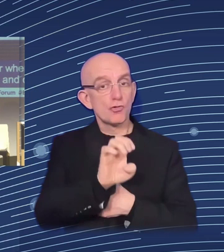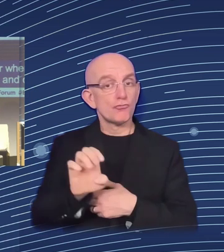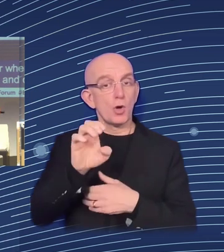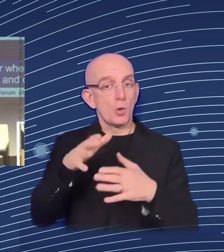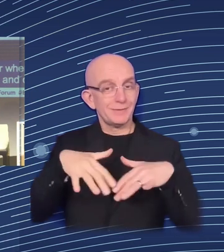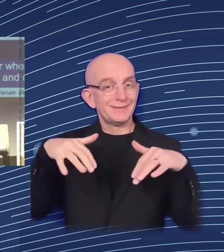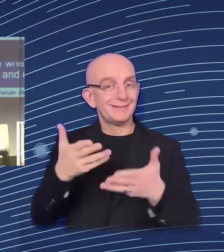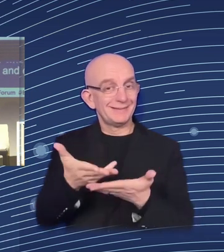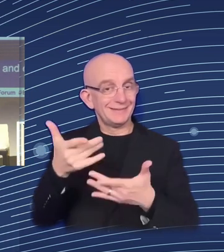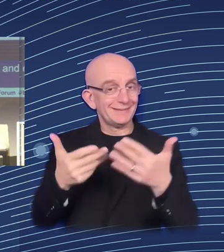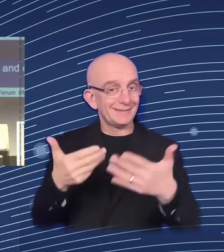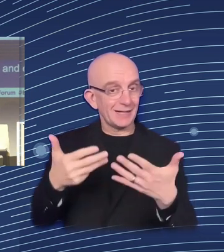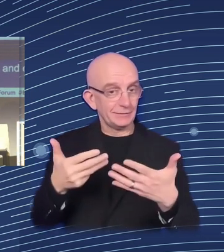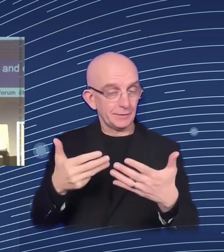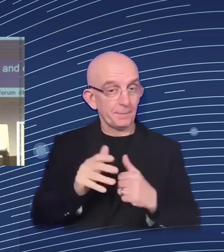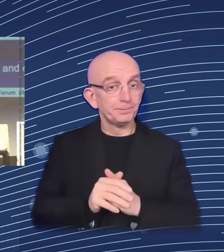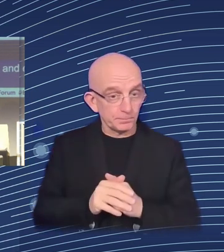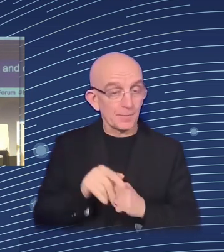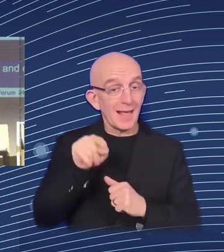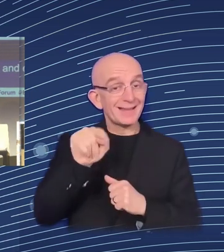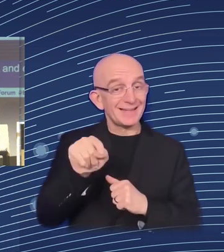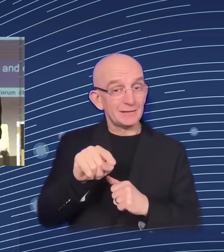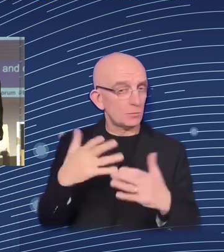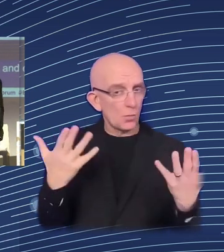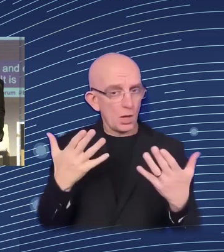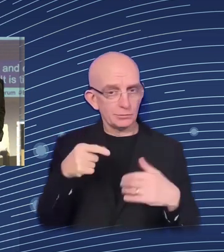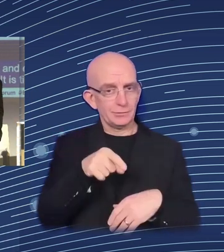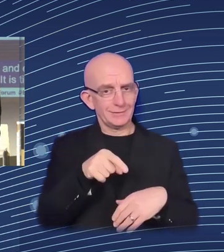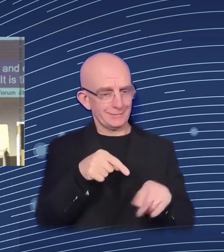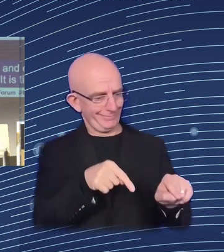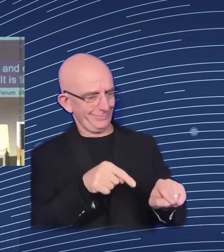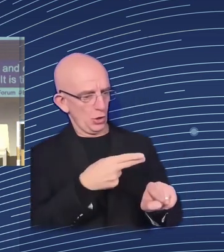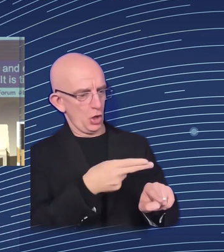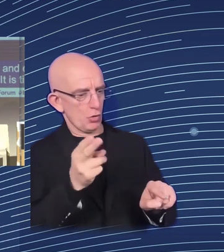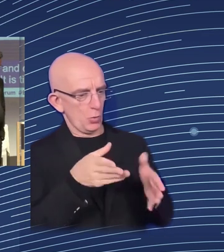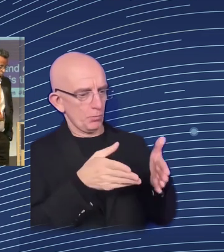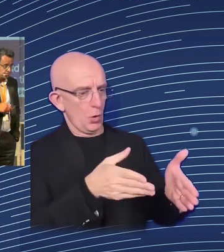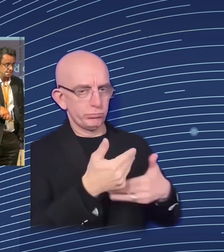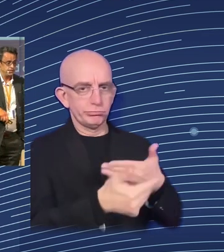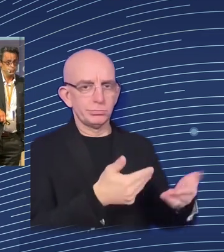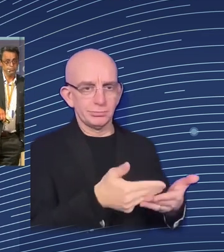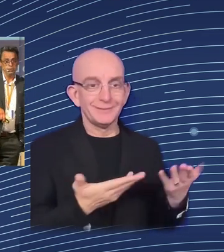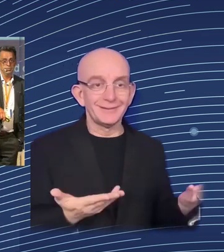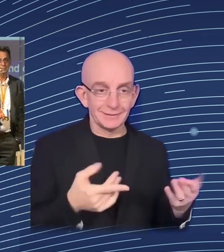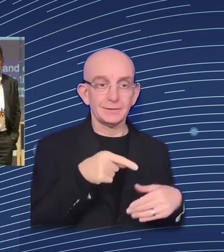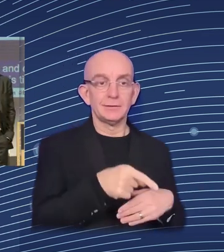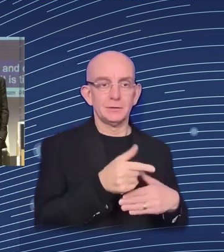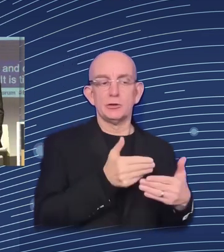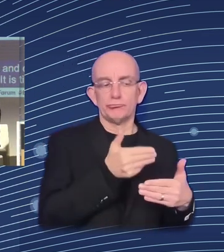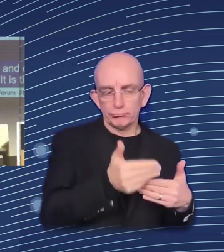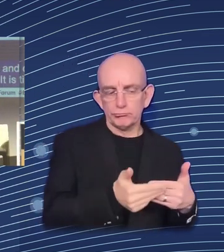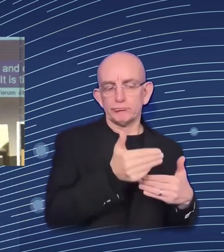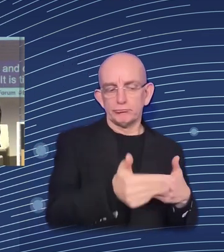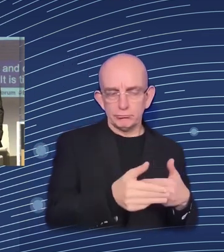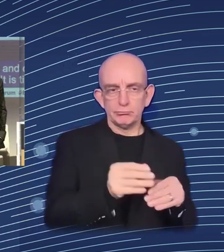It's timely updated, which is very important, if we think about assessing policy reform in